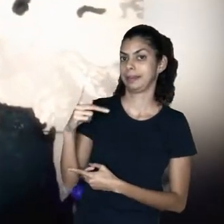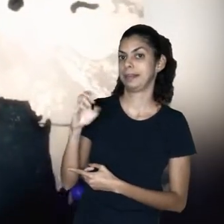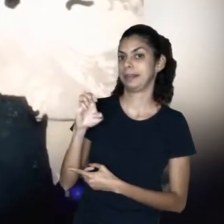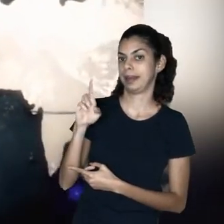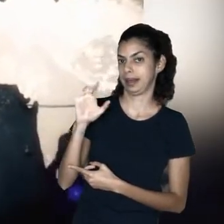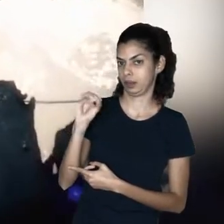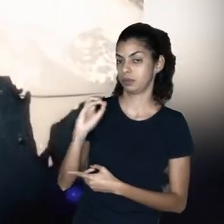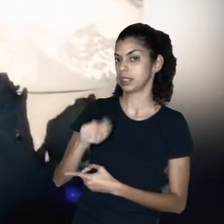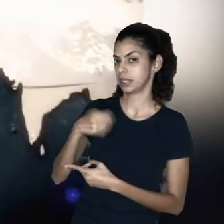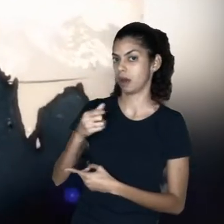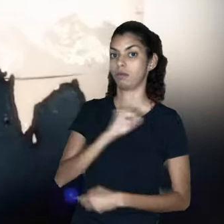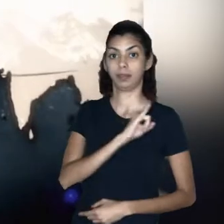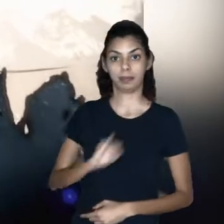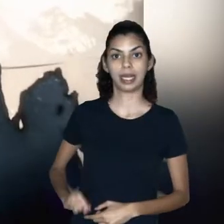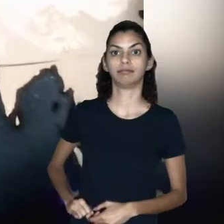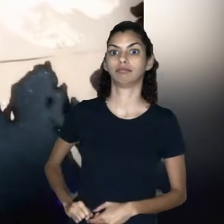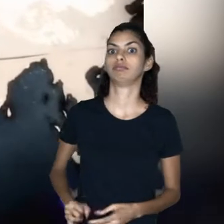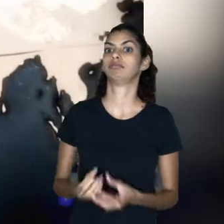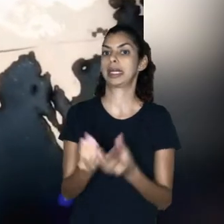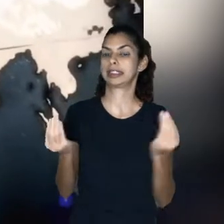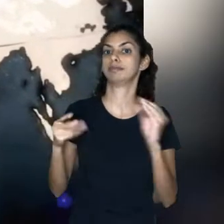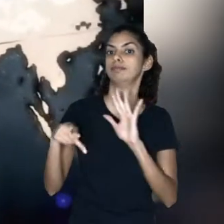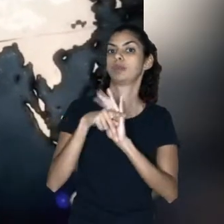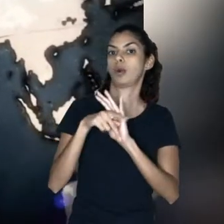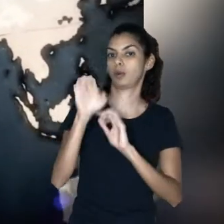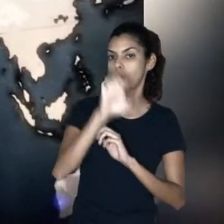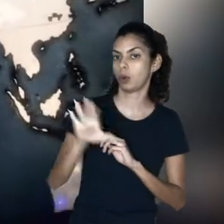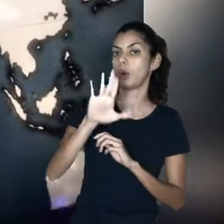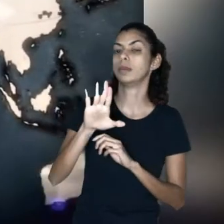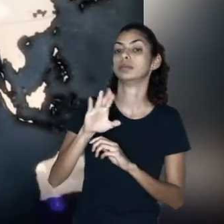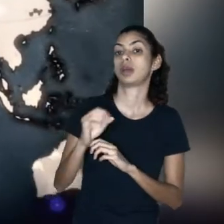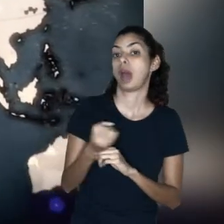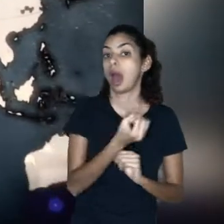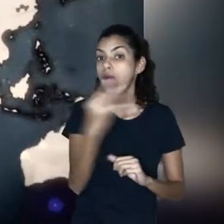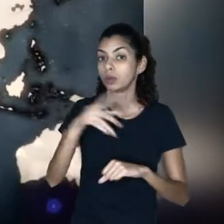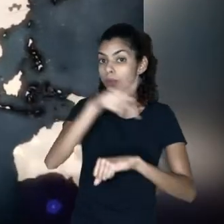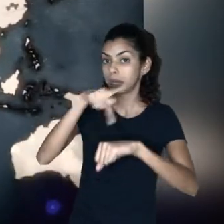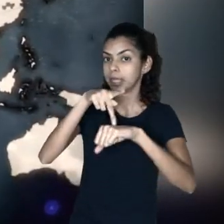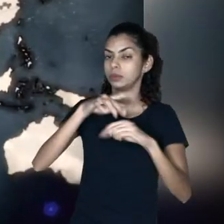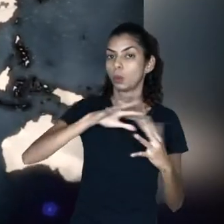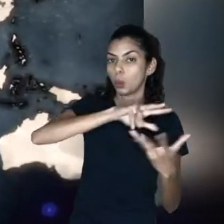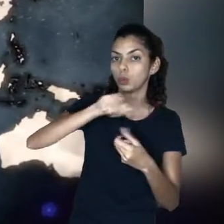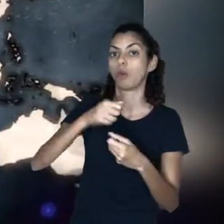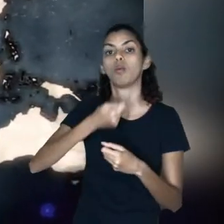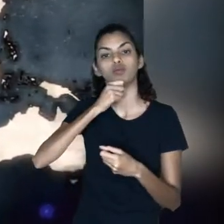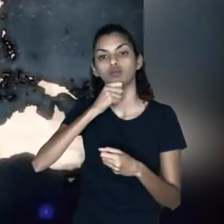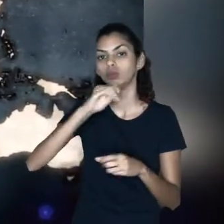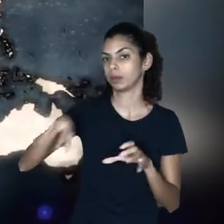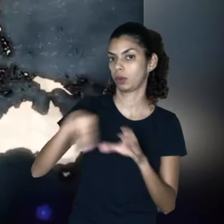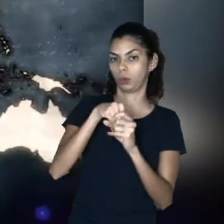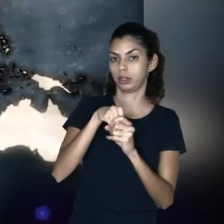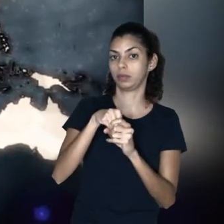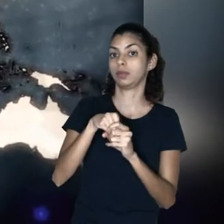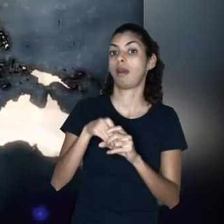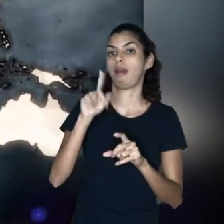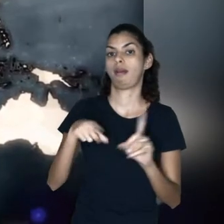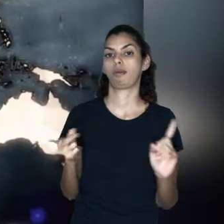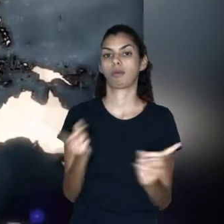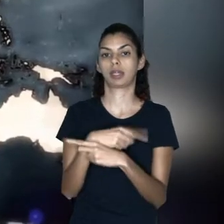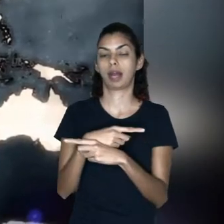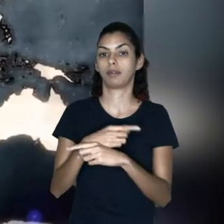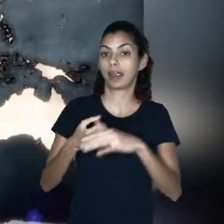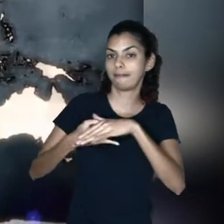The rest of the world somehow still didn't qualify. Instead, they got invaded, conquered and